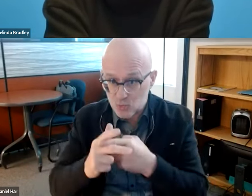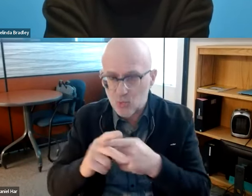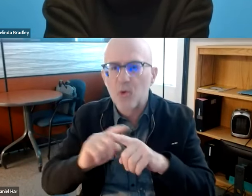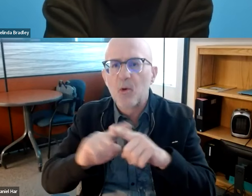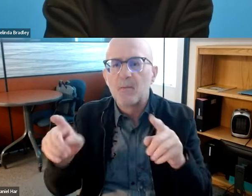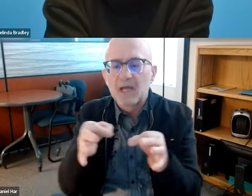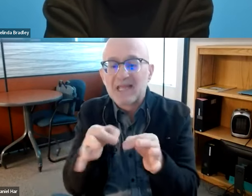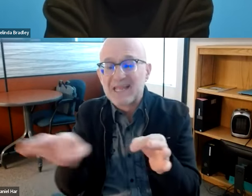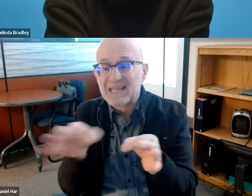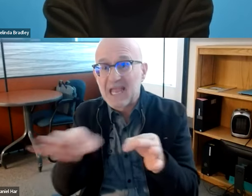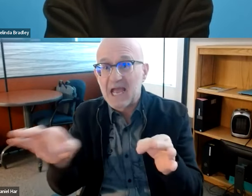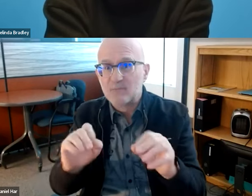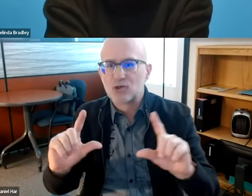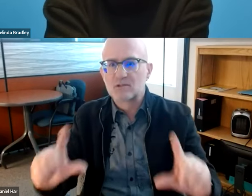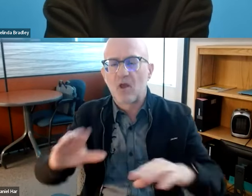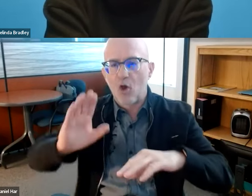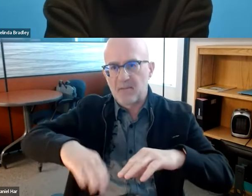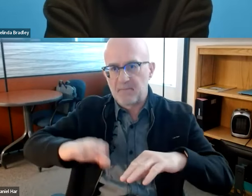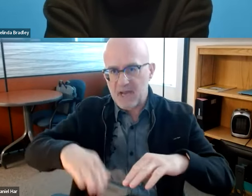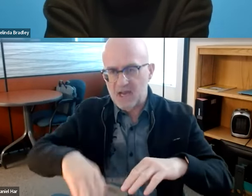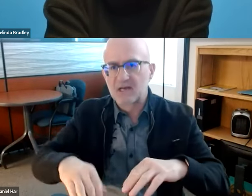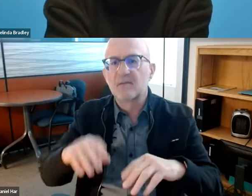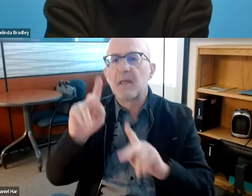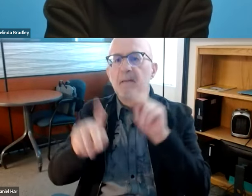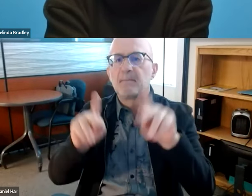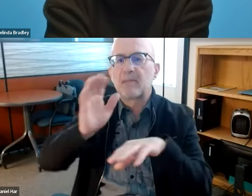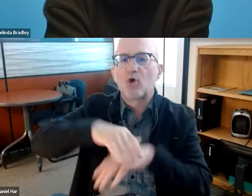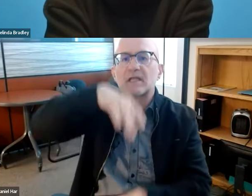Teams is great as a communication device.